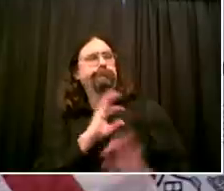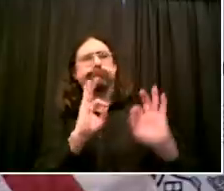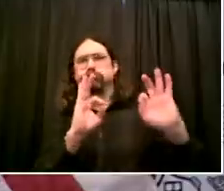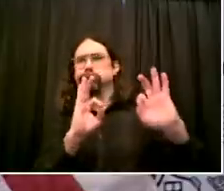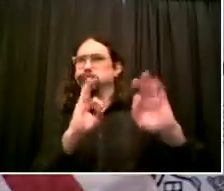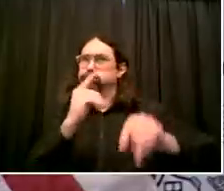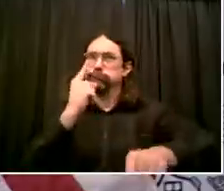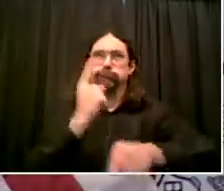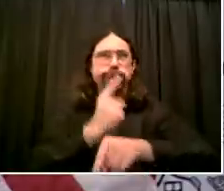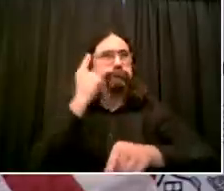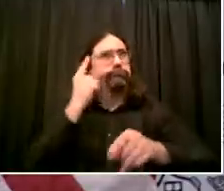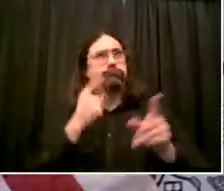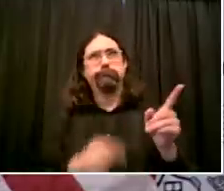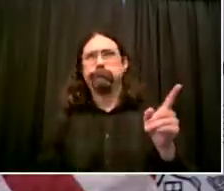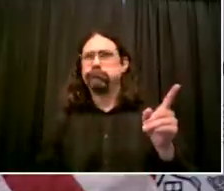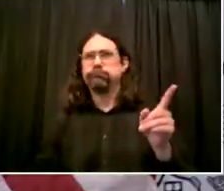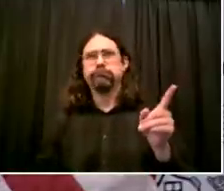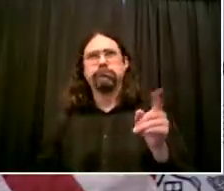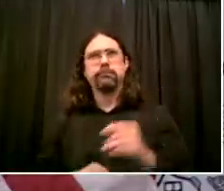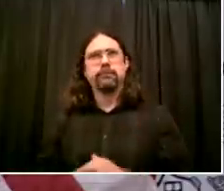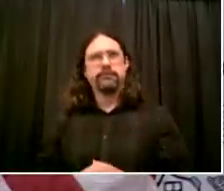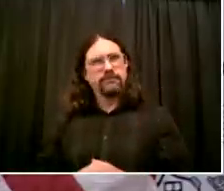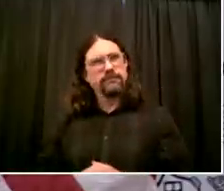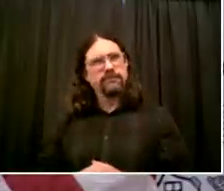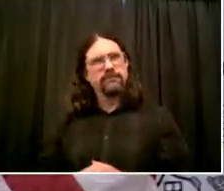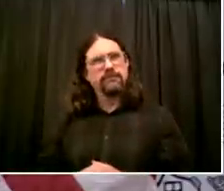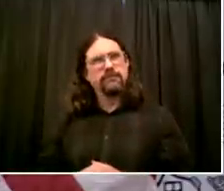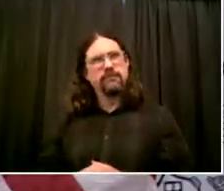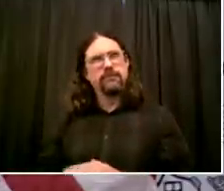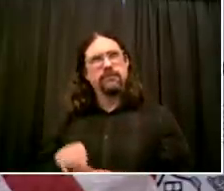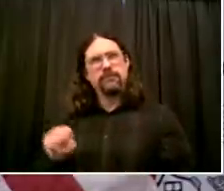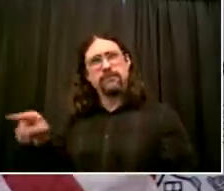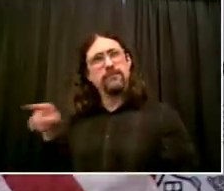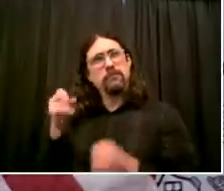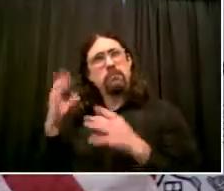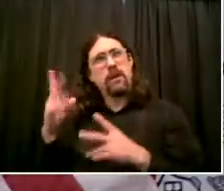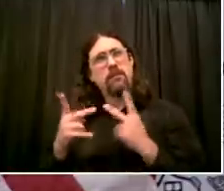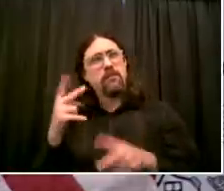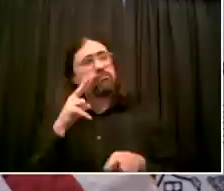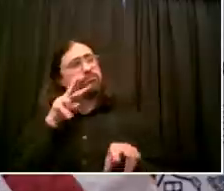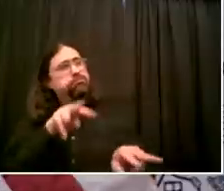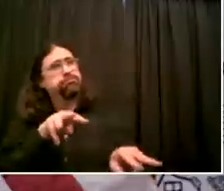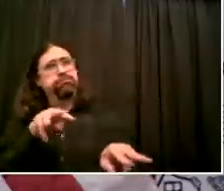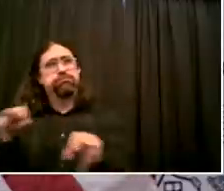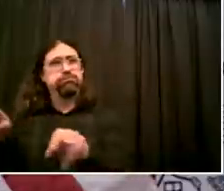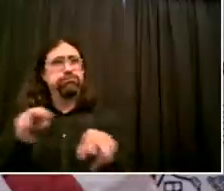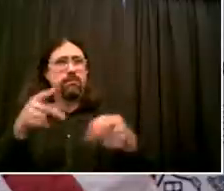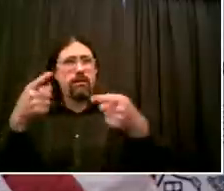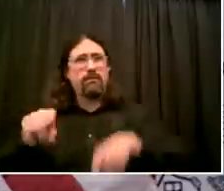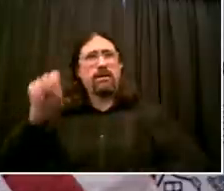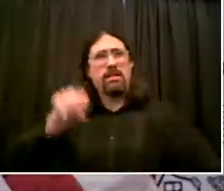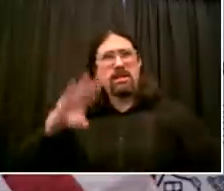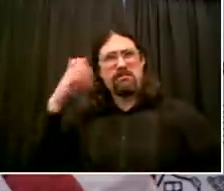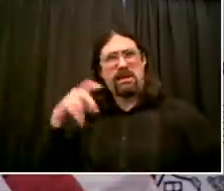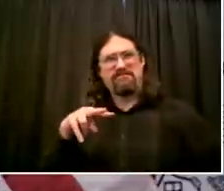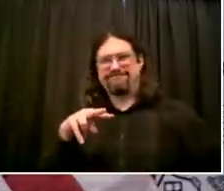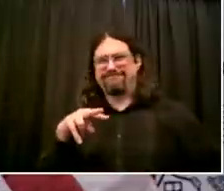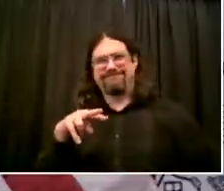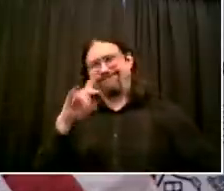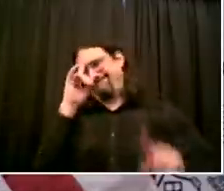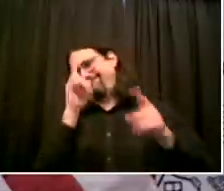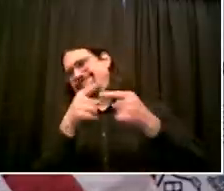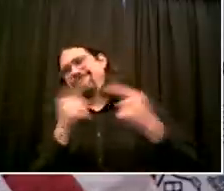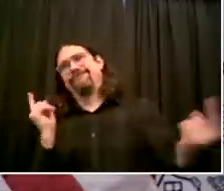morning, we reported the mayor's office had staffers who were stuck in that kettle, who personally observed instances of police